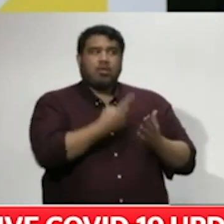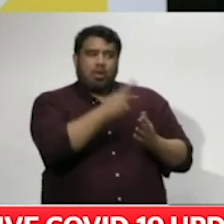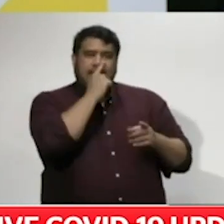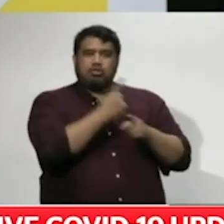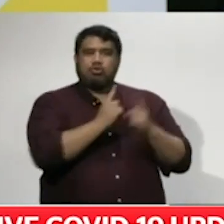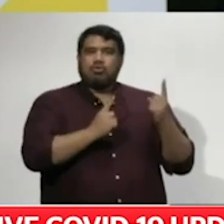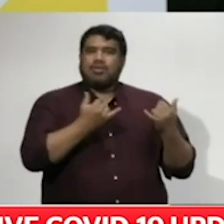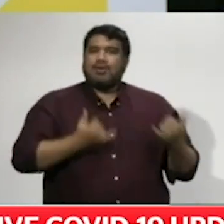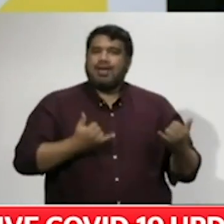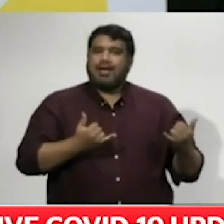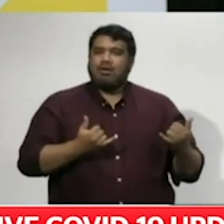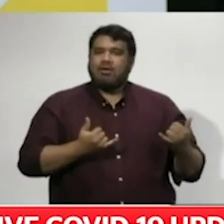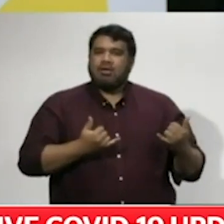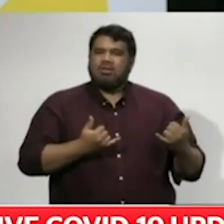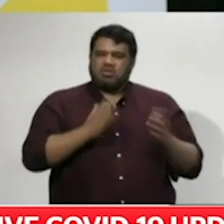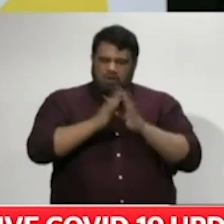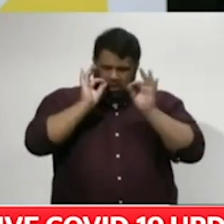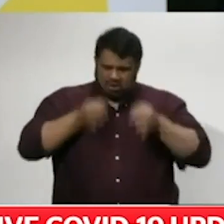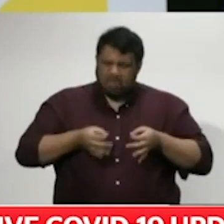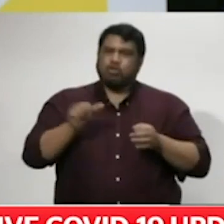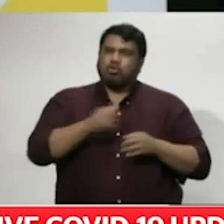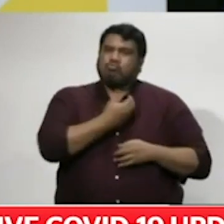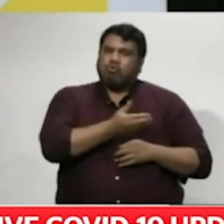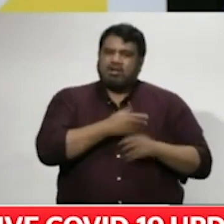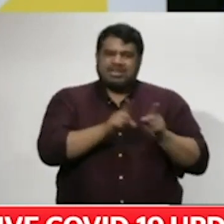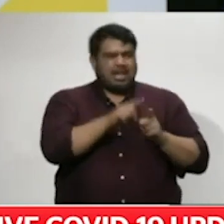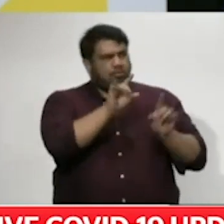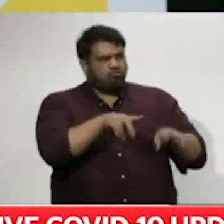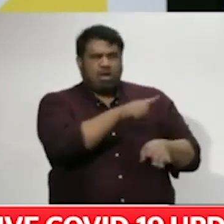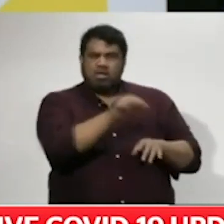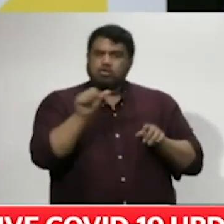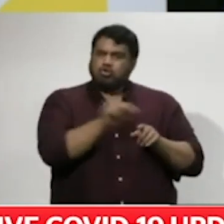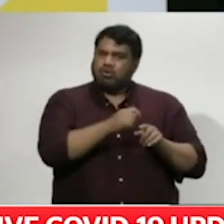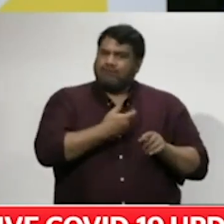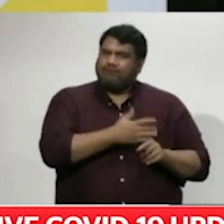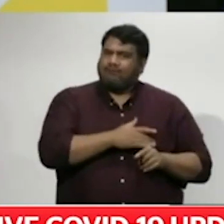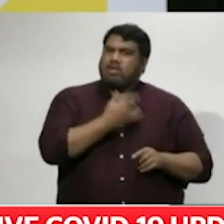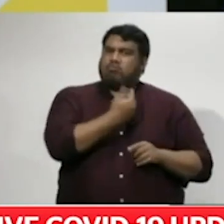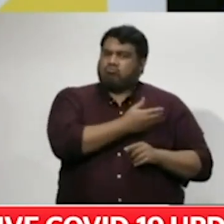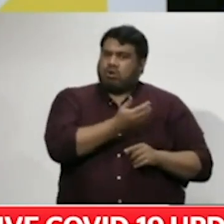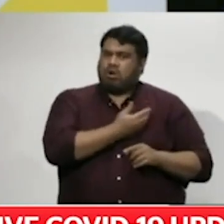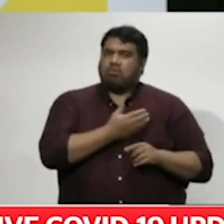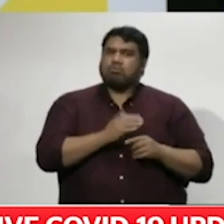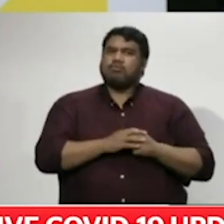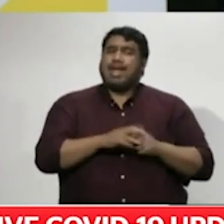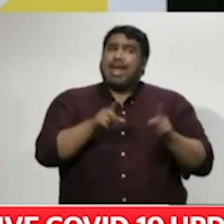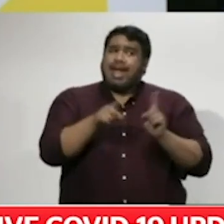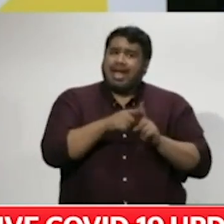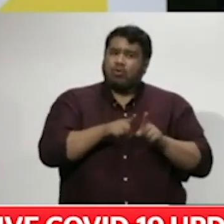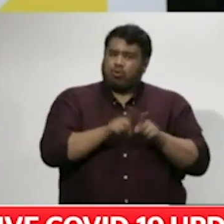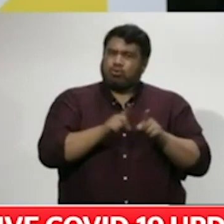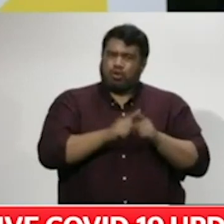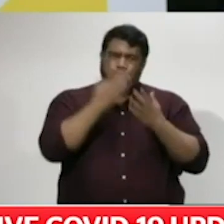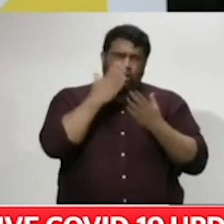both be proud of the efforts that have been made and also, again, the demonstration of the important ANZAC bond between